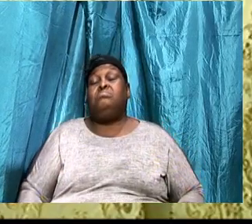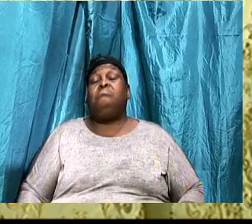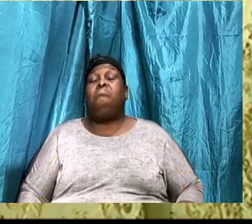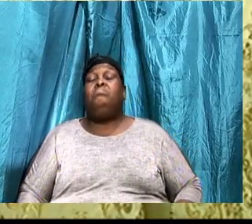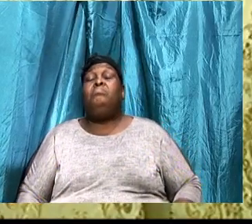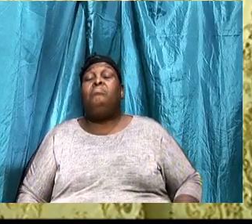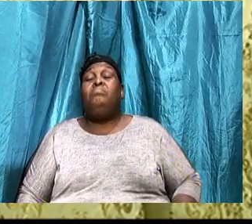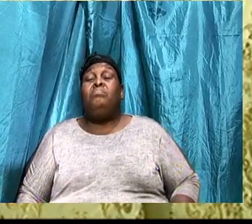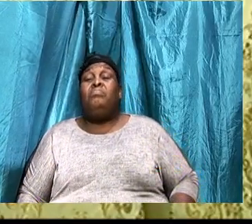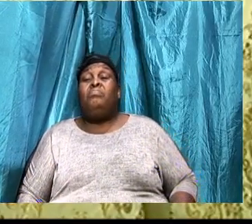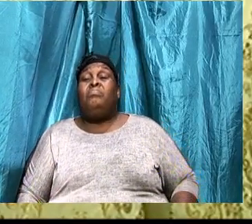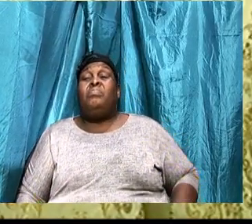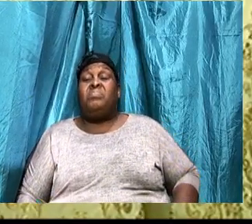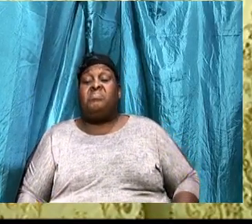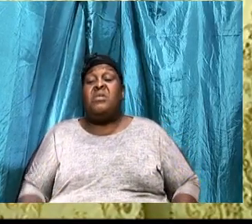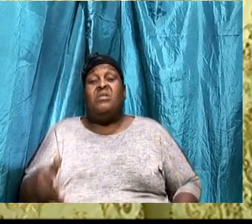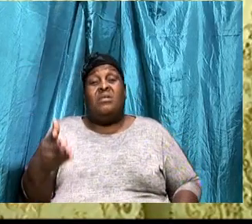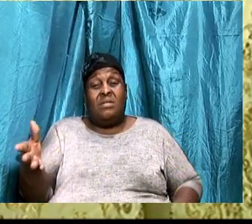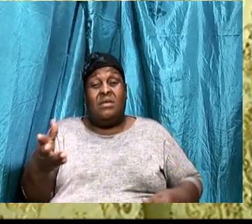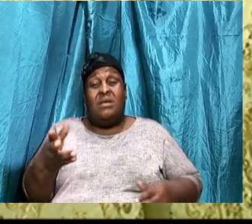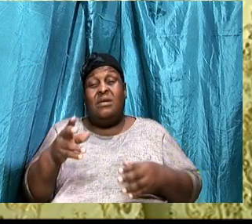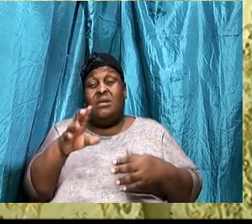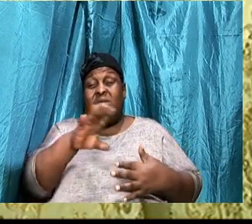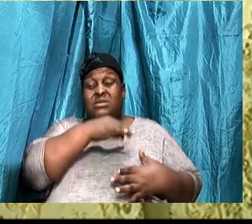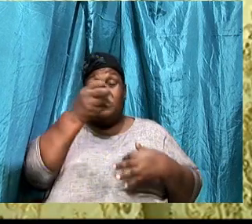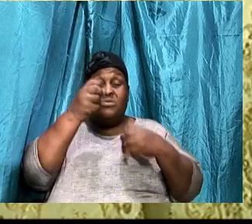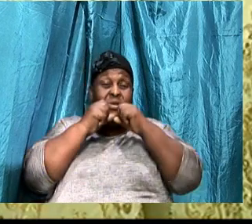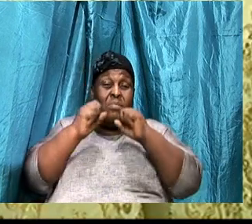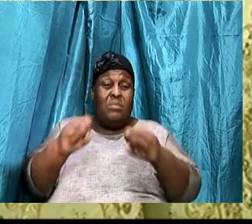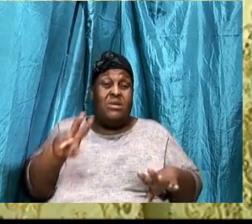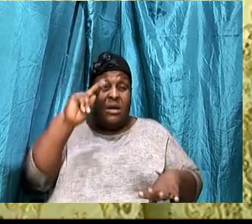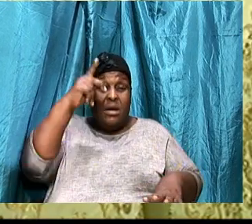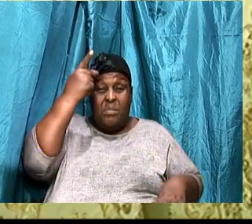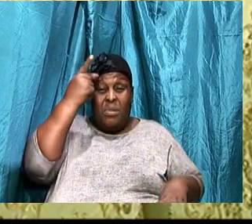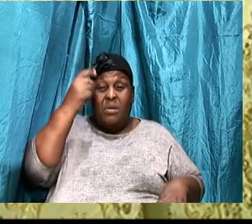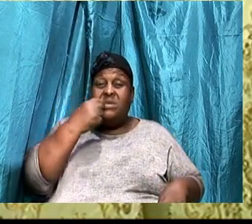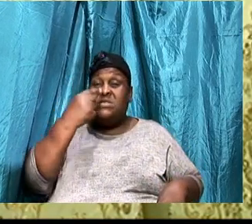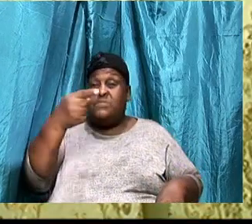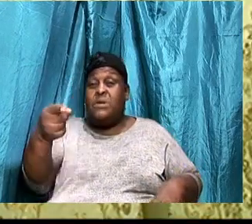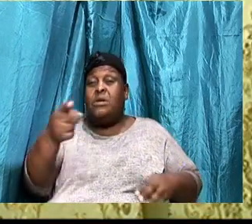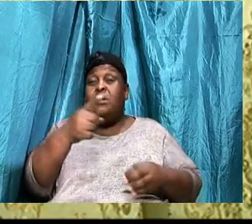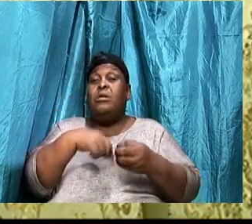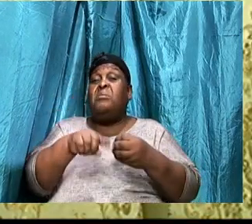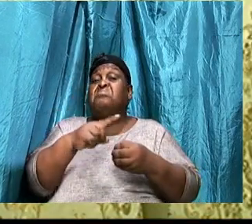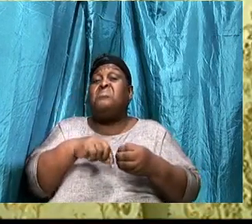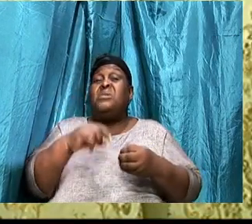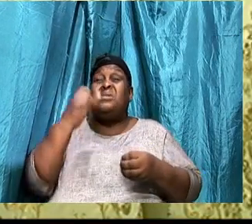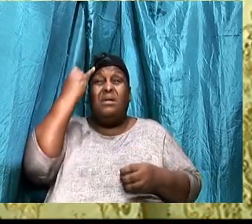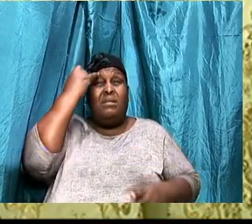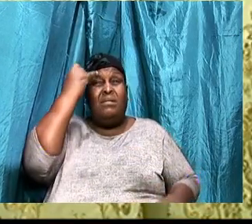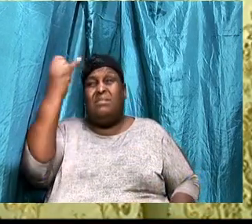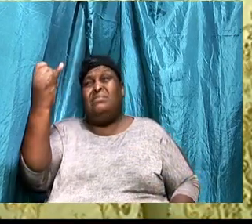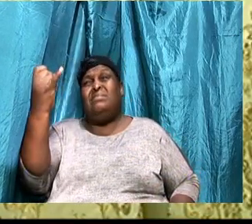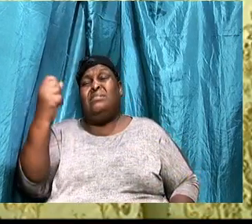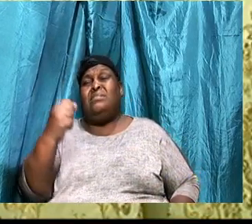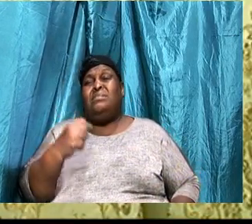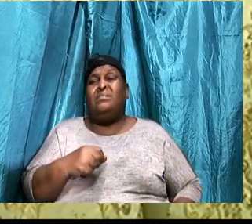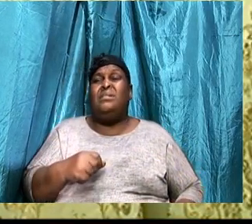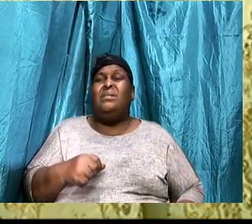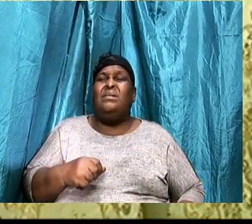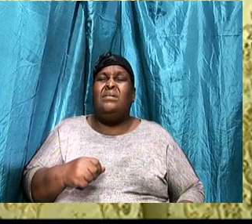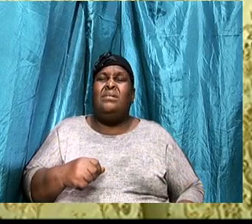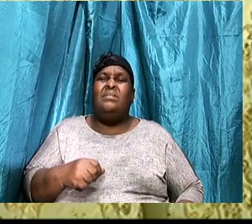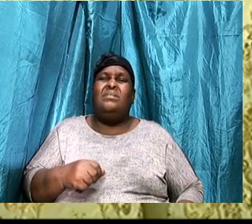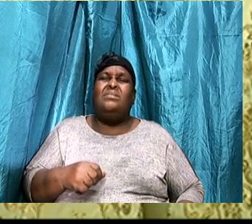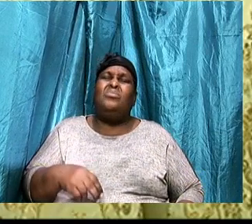These, Spiritual blessings, Paul referred to, Weren't just, Ideas. They weren't just,